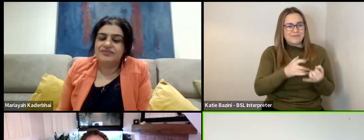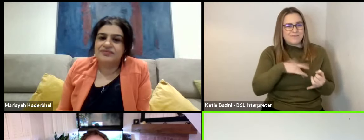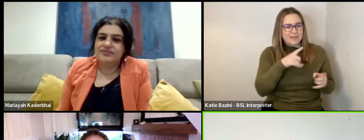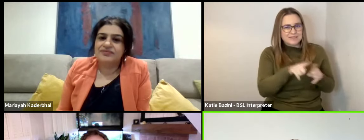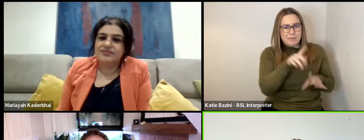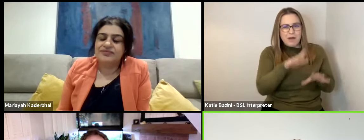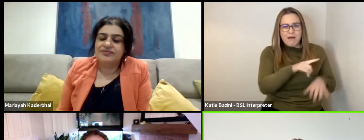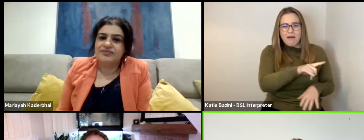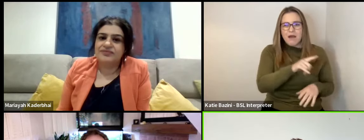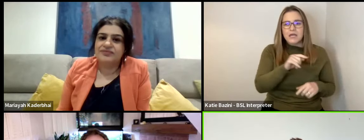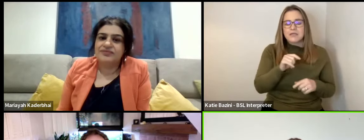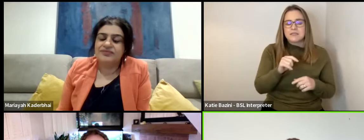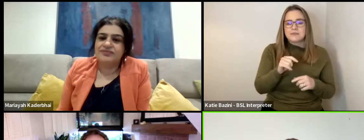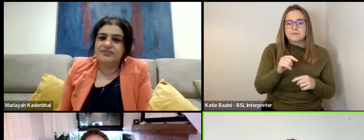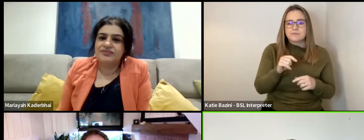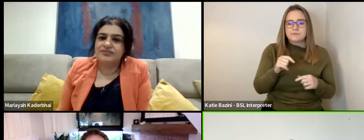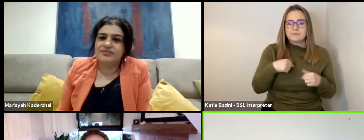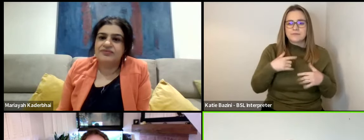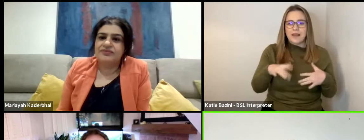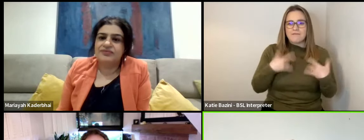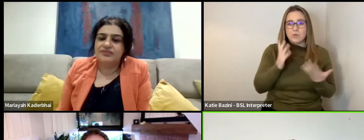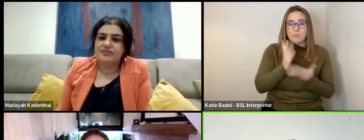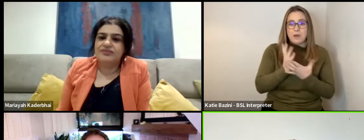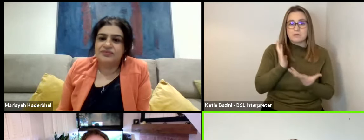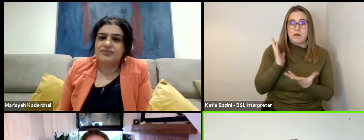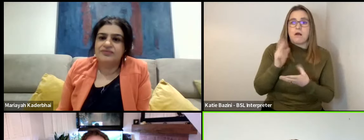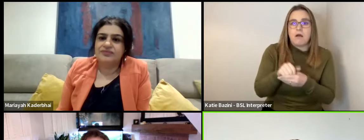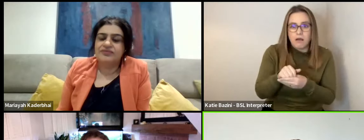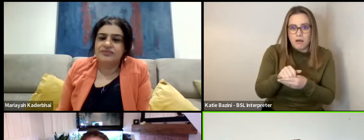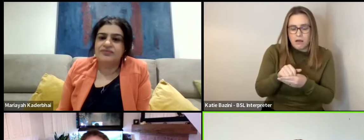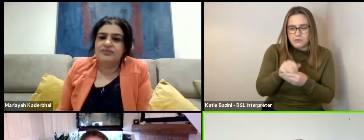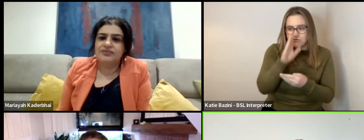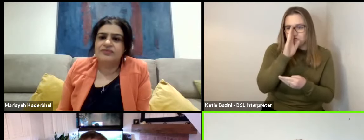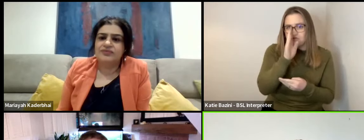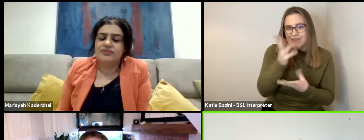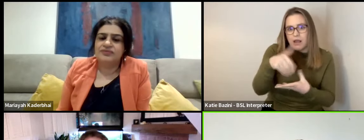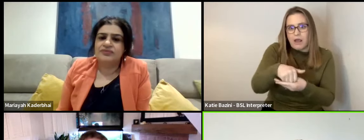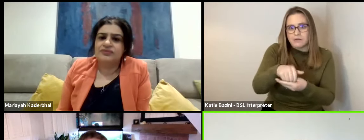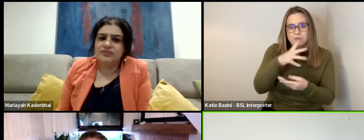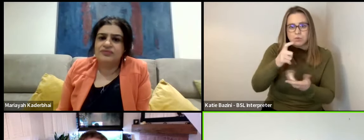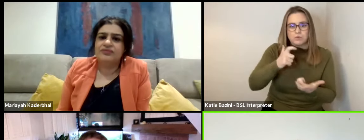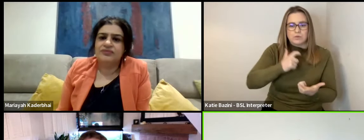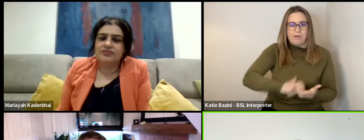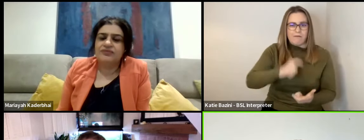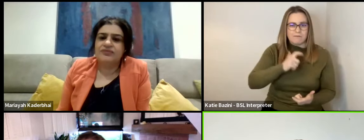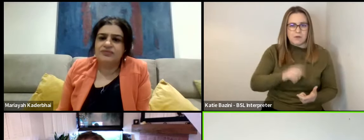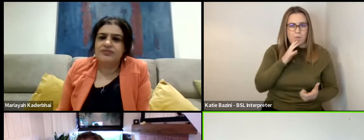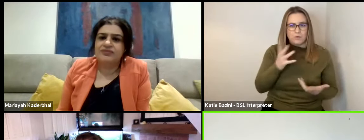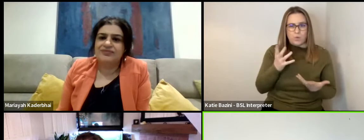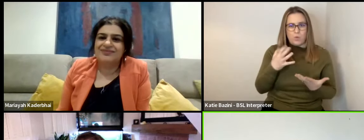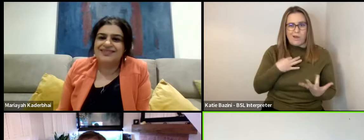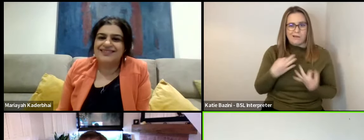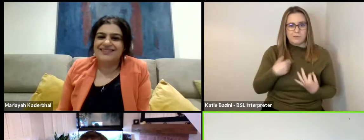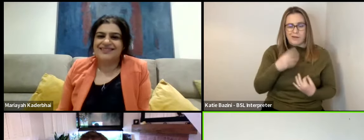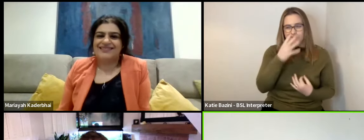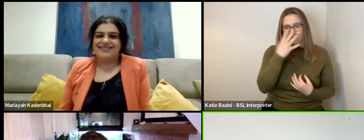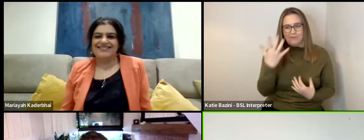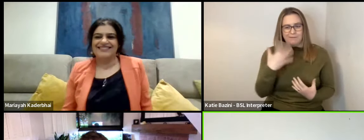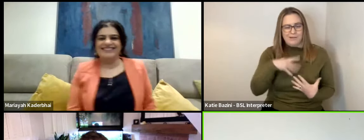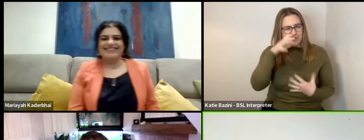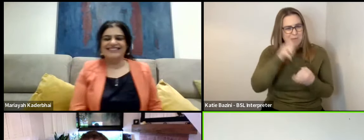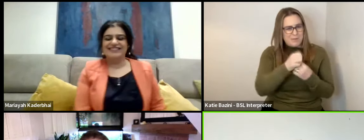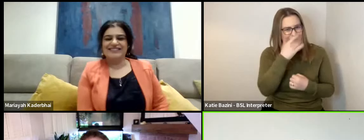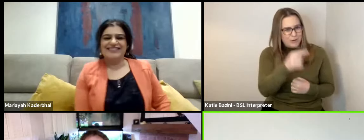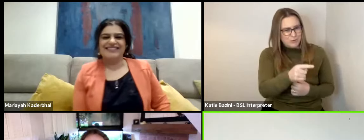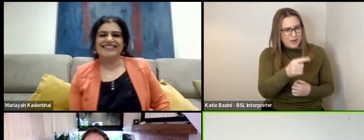But I feel, you know, you've got to jump in in the middle with any character you play with. Well, I'm 45. I can't remember how old you